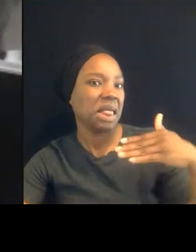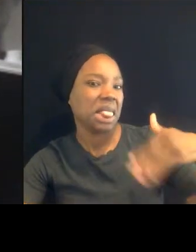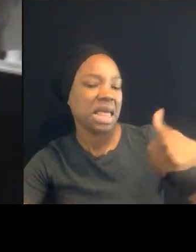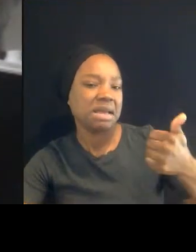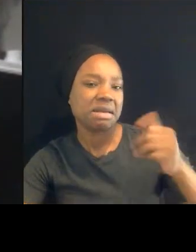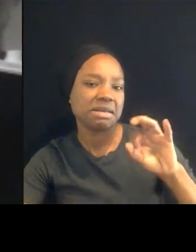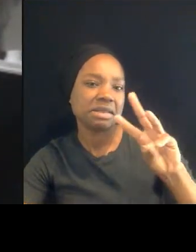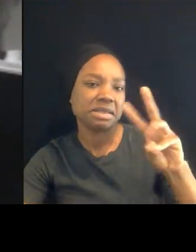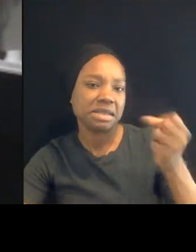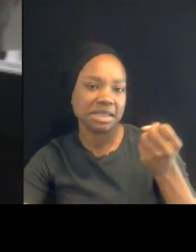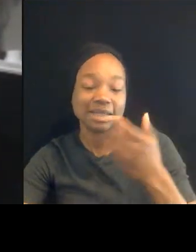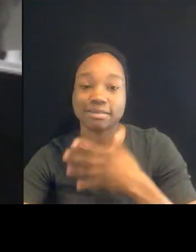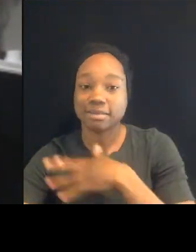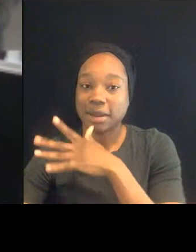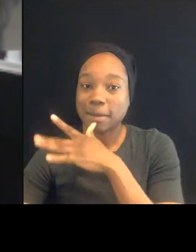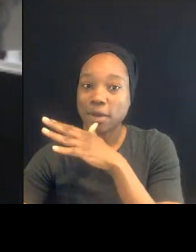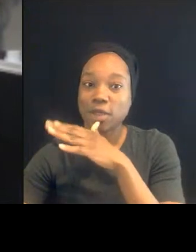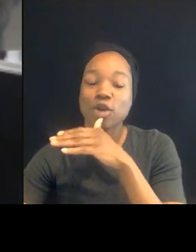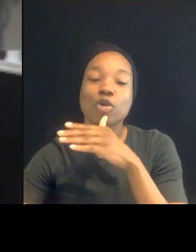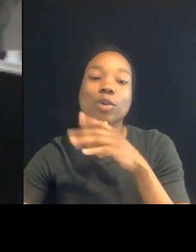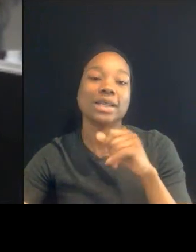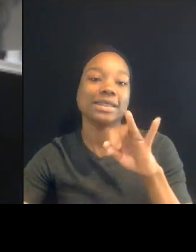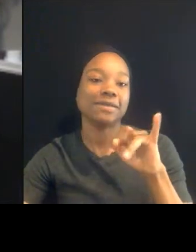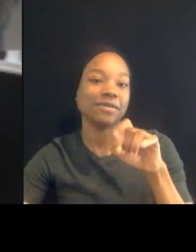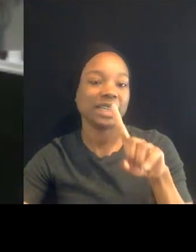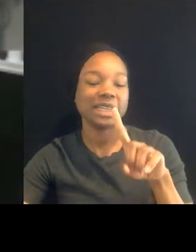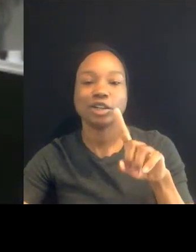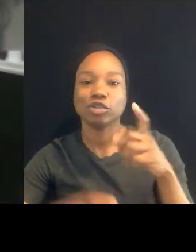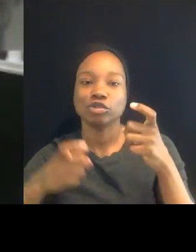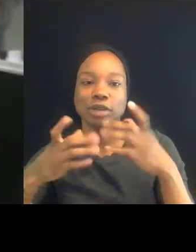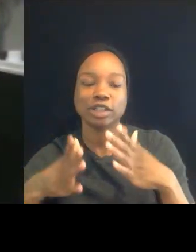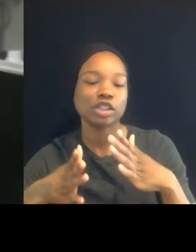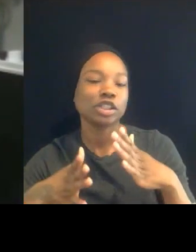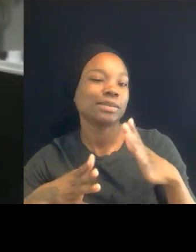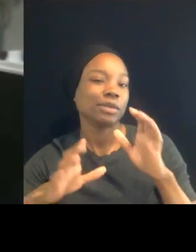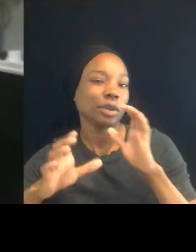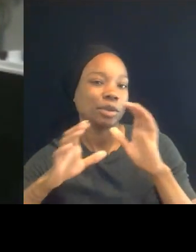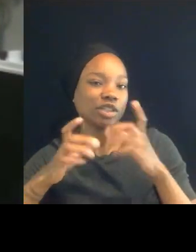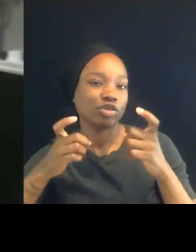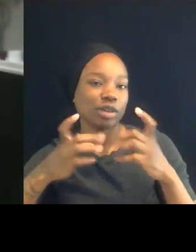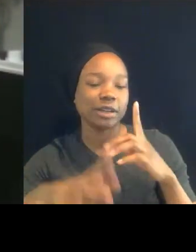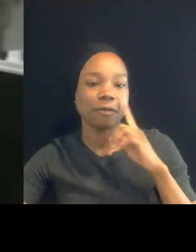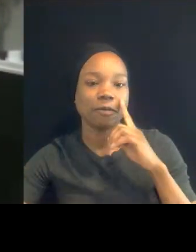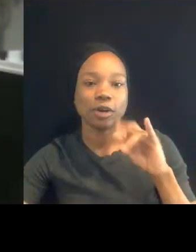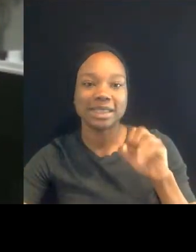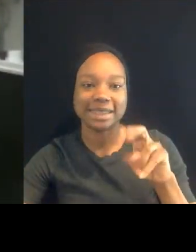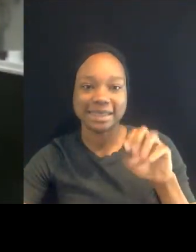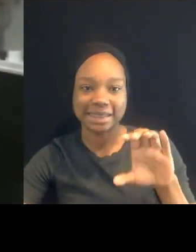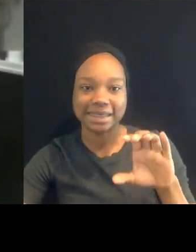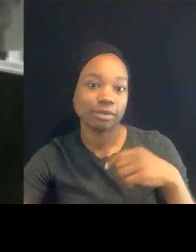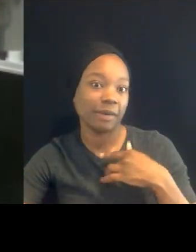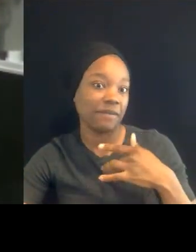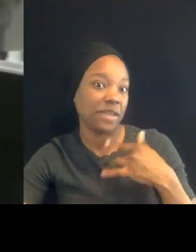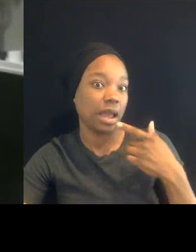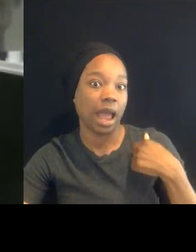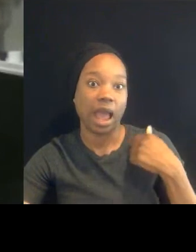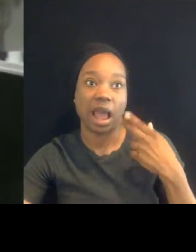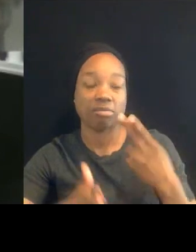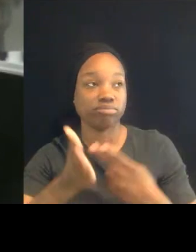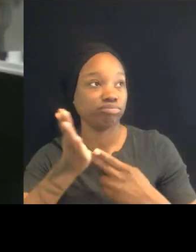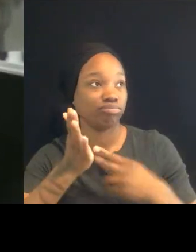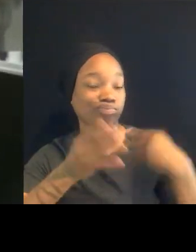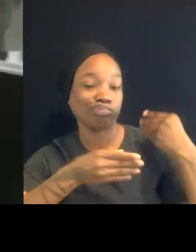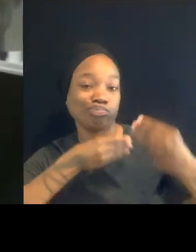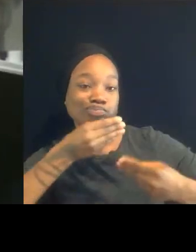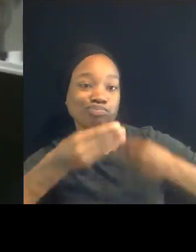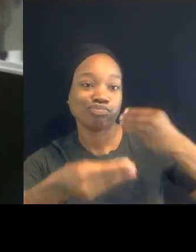director for SNCC. So I do believe that I came by it honestly, but I also came by it in terms